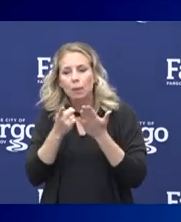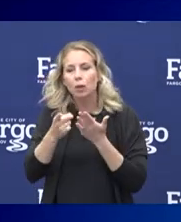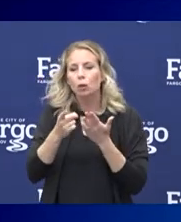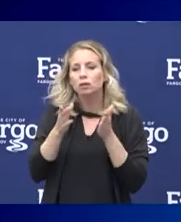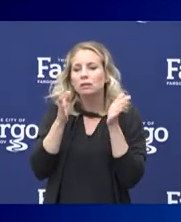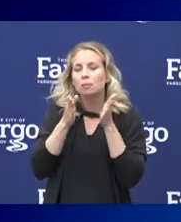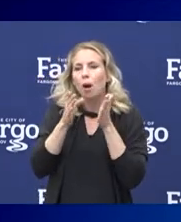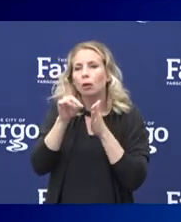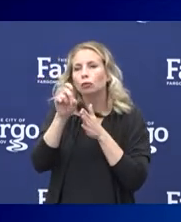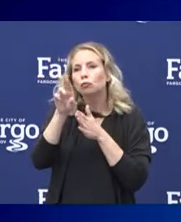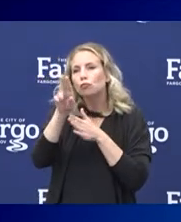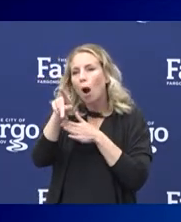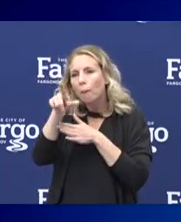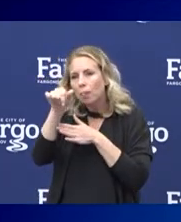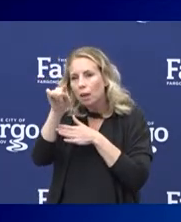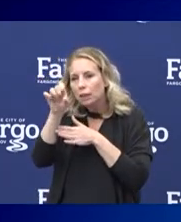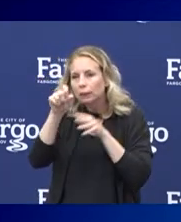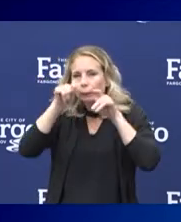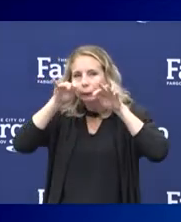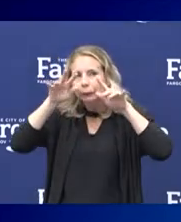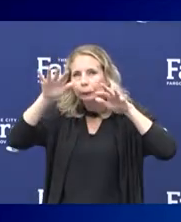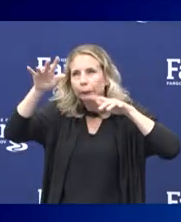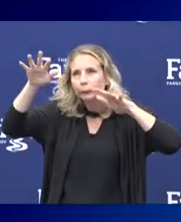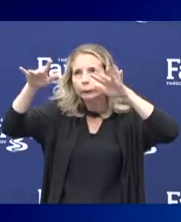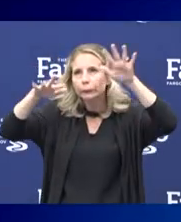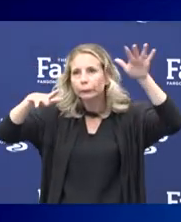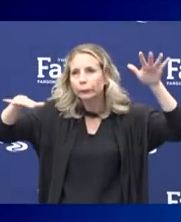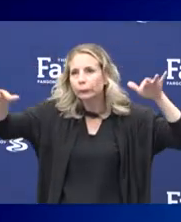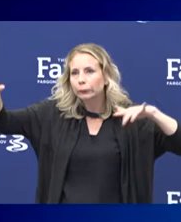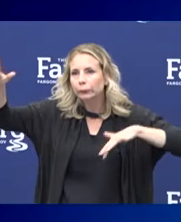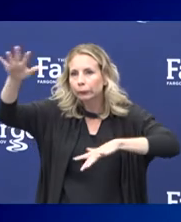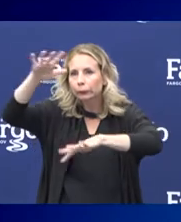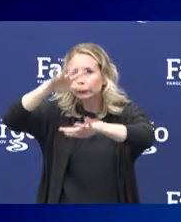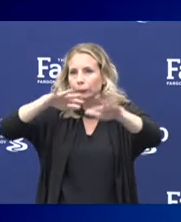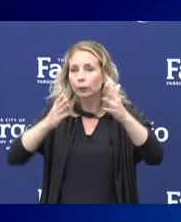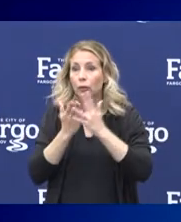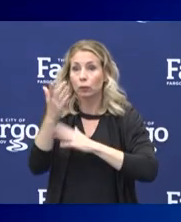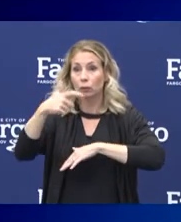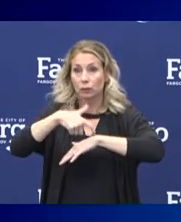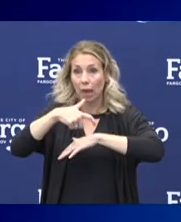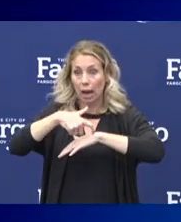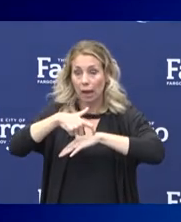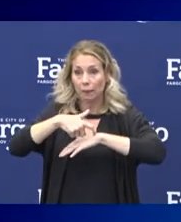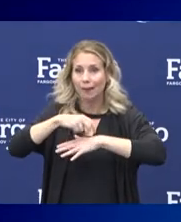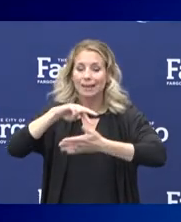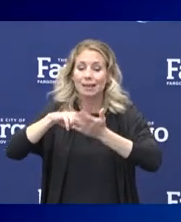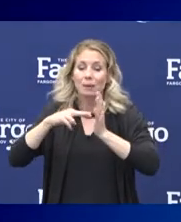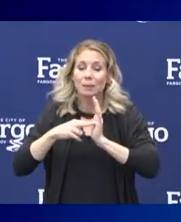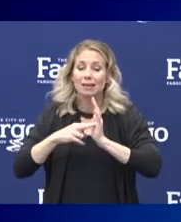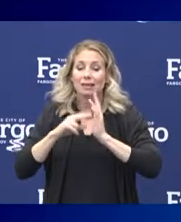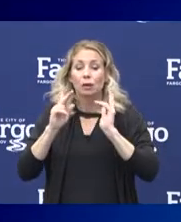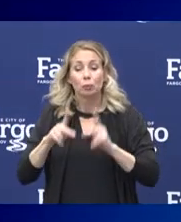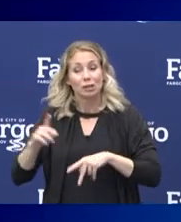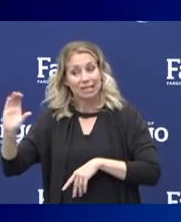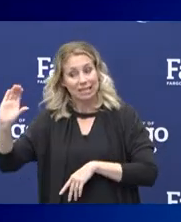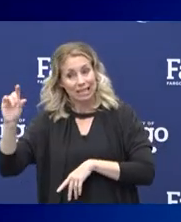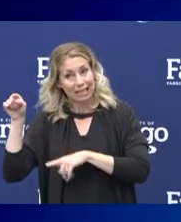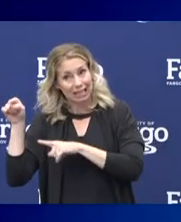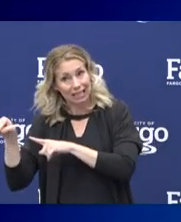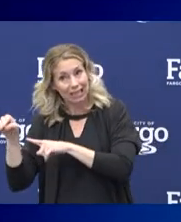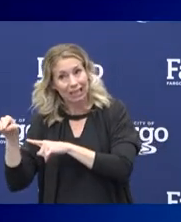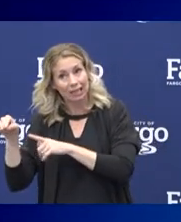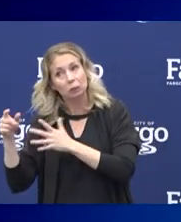droplets may diffuse out into a room over time. And if you go to the next slide, person C is exposed